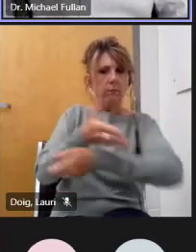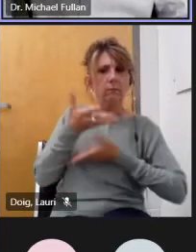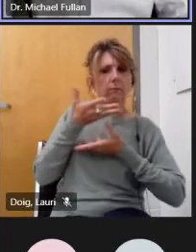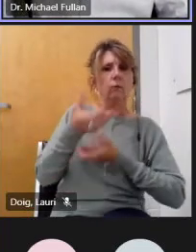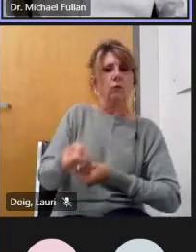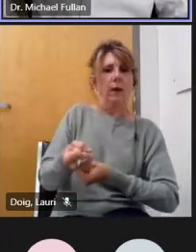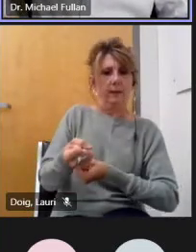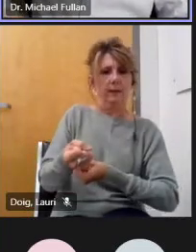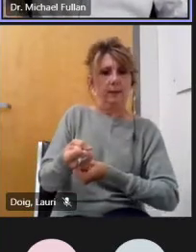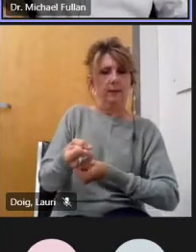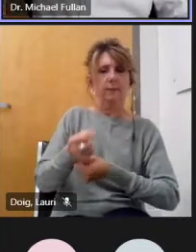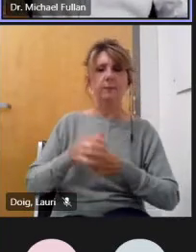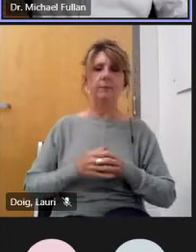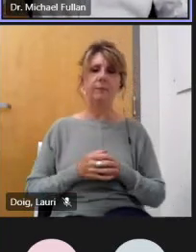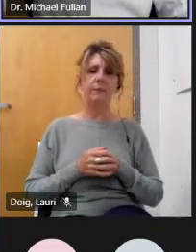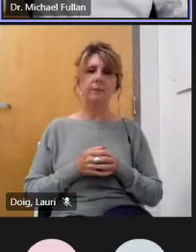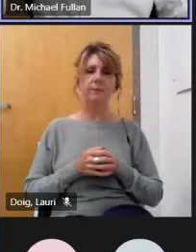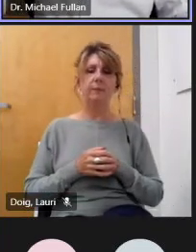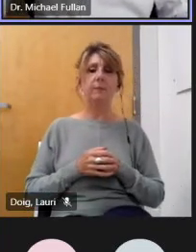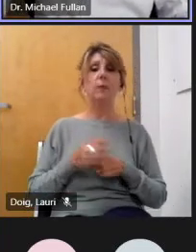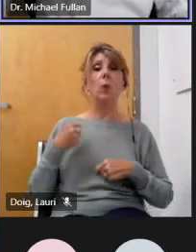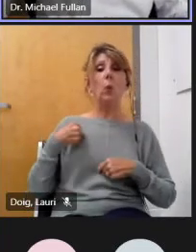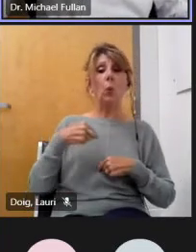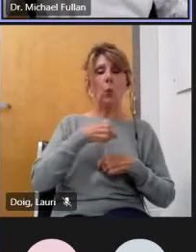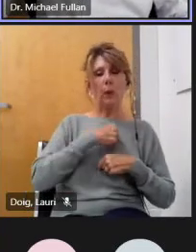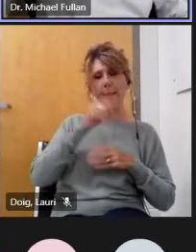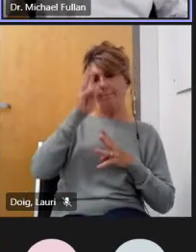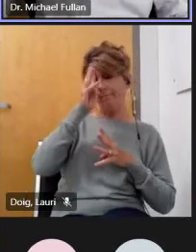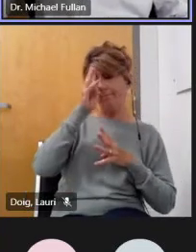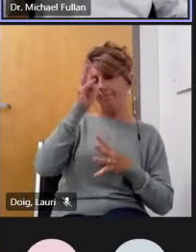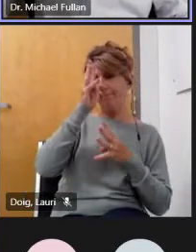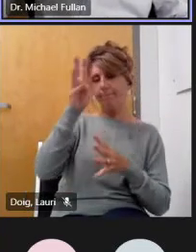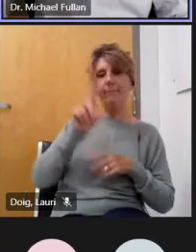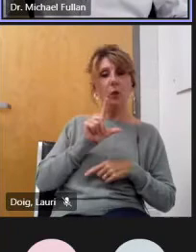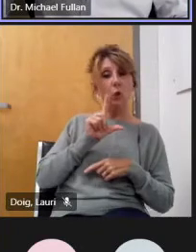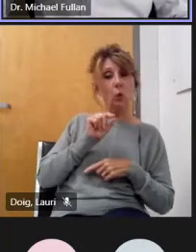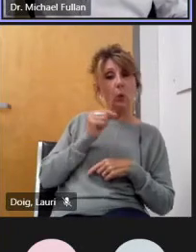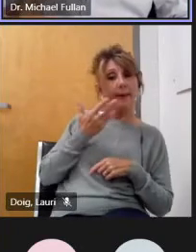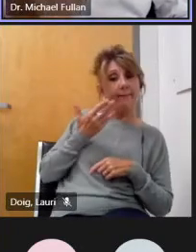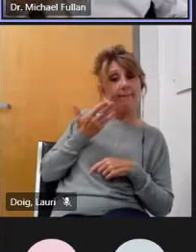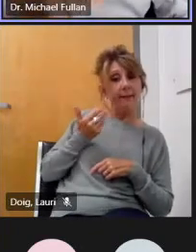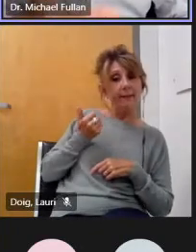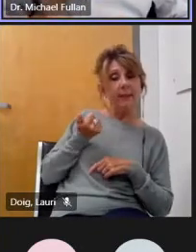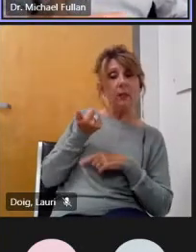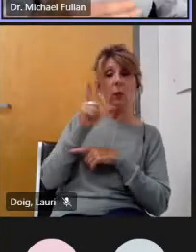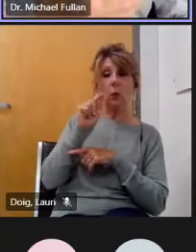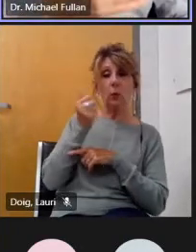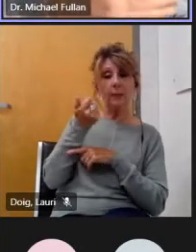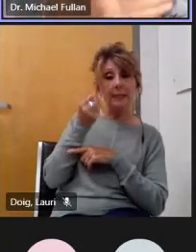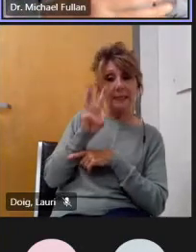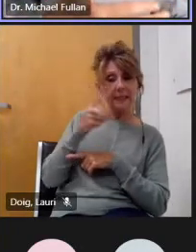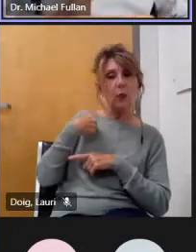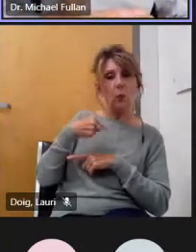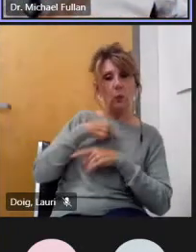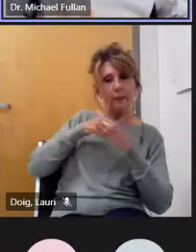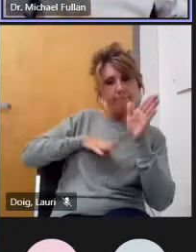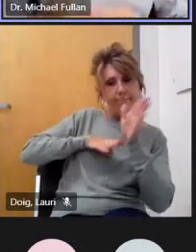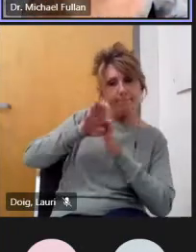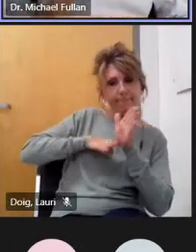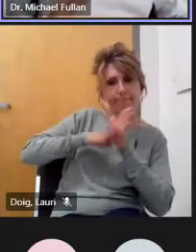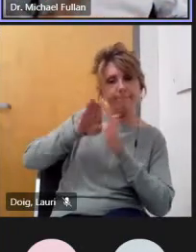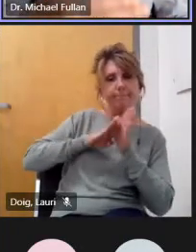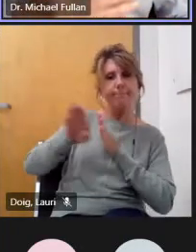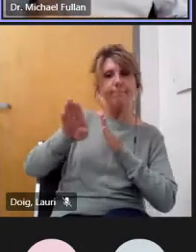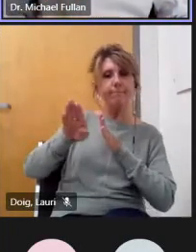our own response to it we formulated this in 2015 2016 basically coming out of a lot of good